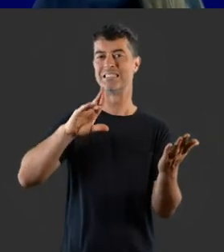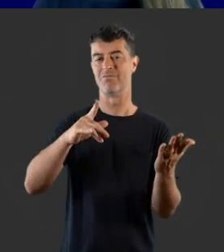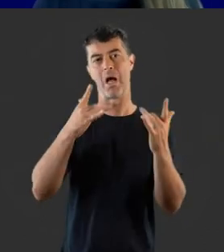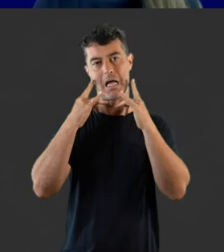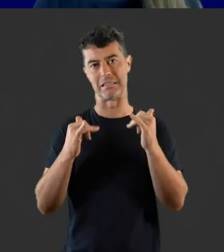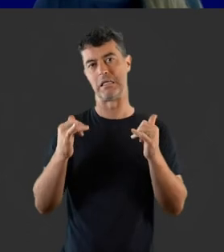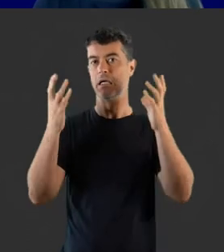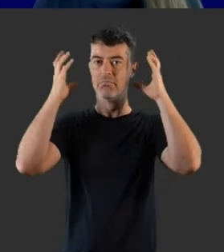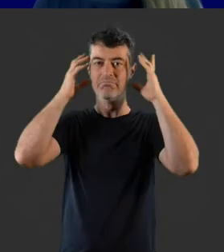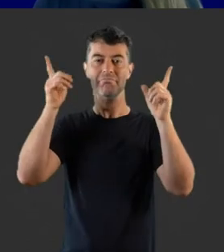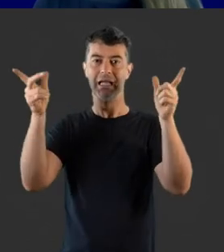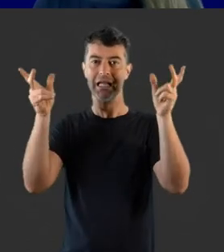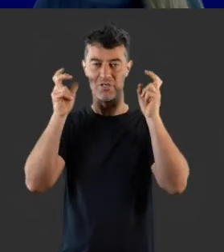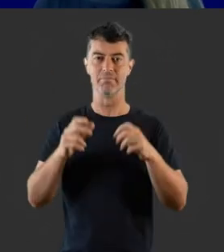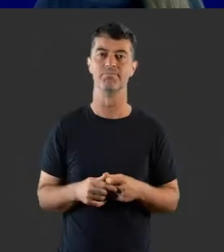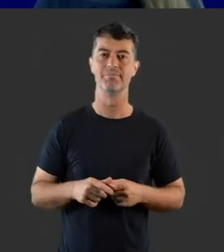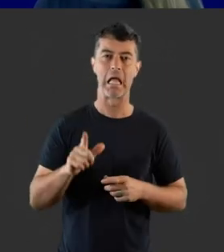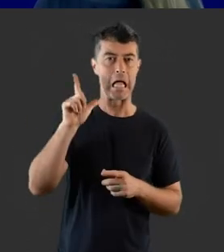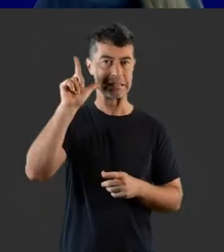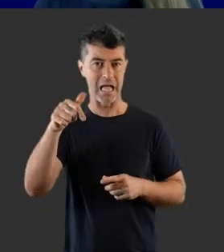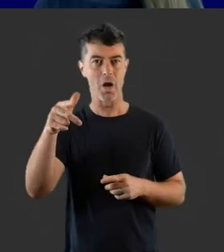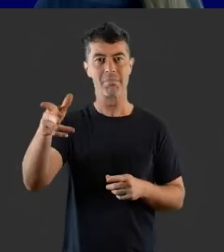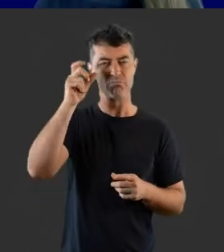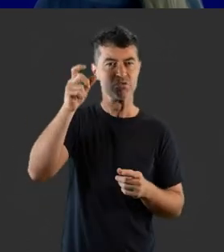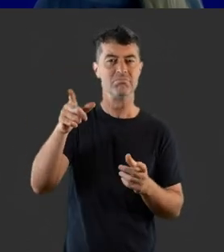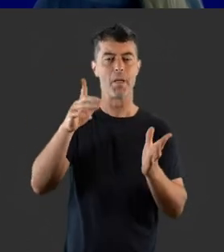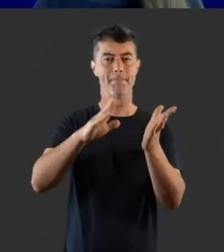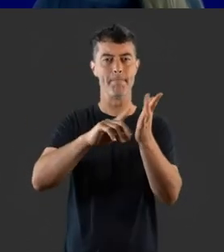Sound perception. Mild.